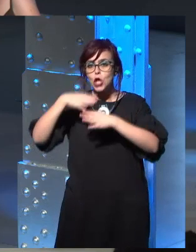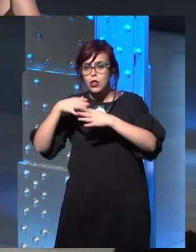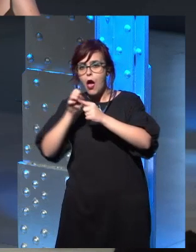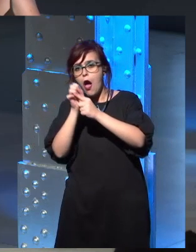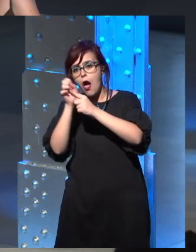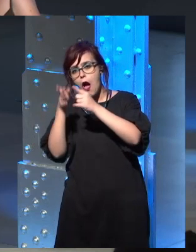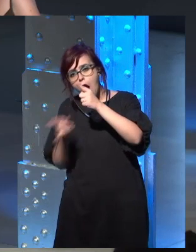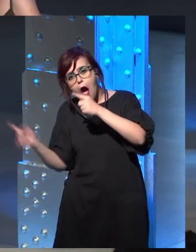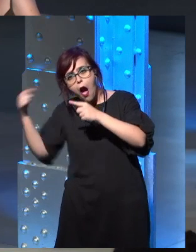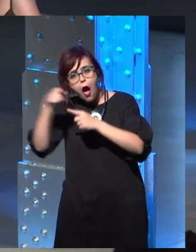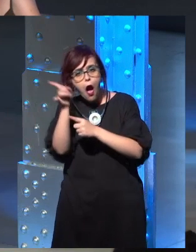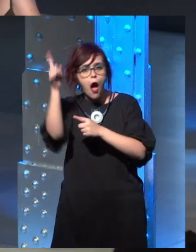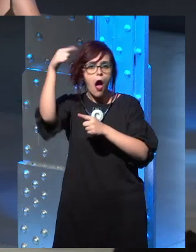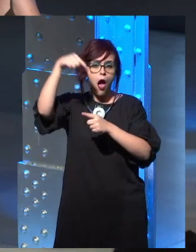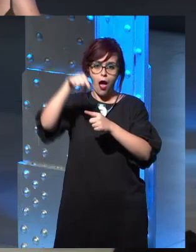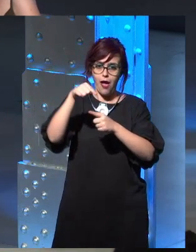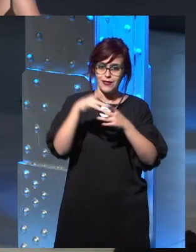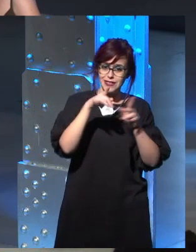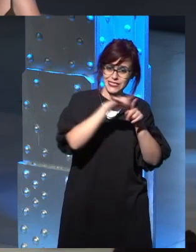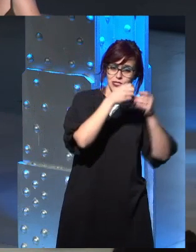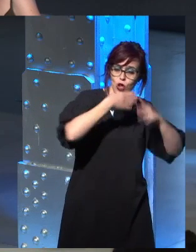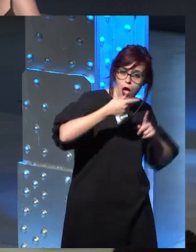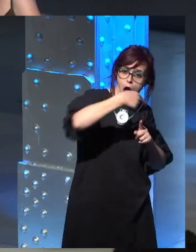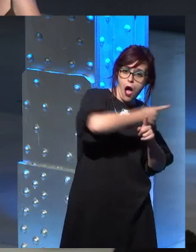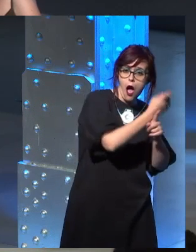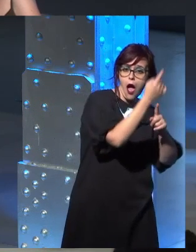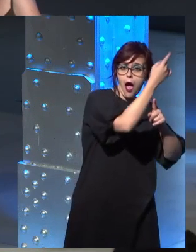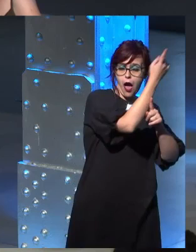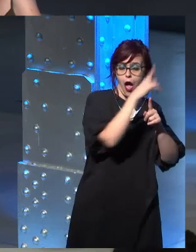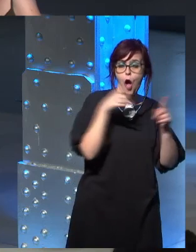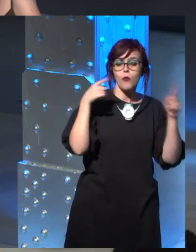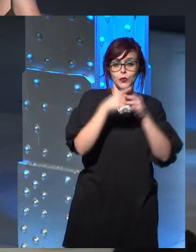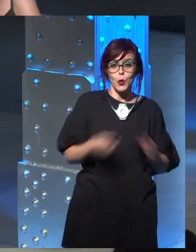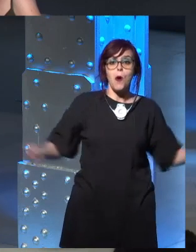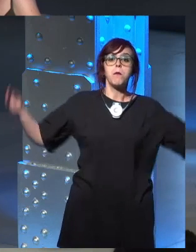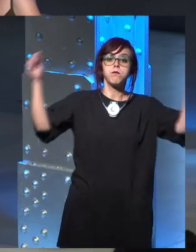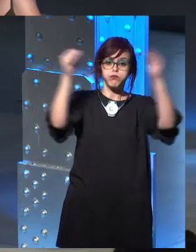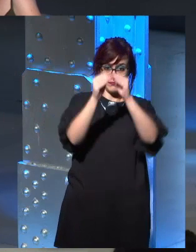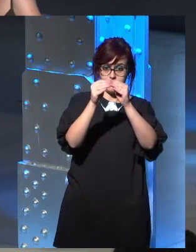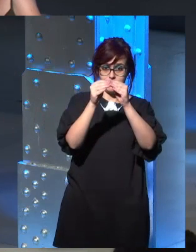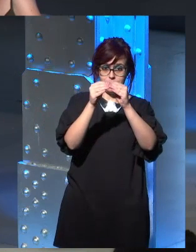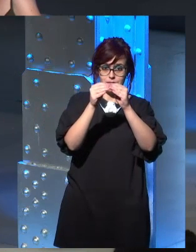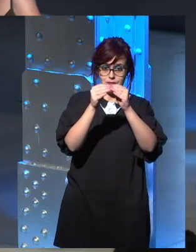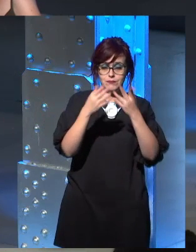the journey there is going to be very different. And, uh, I definitely don't think that anyone, you can say that the character is, uh,